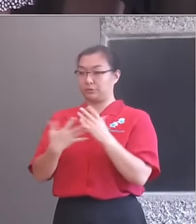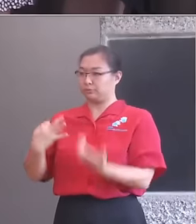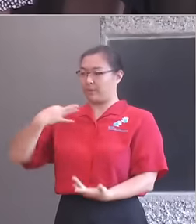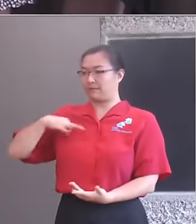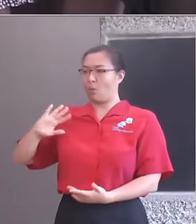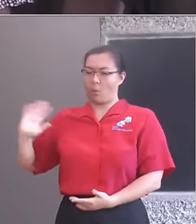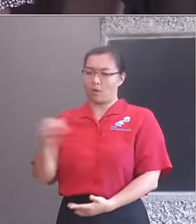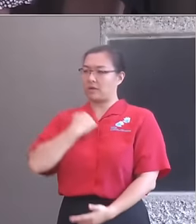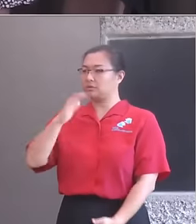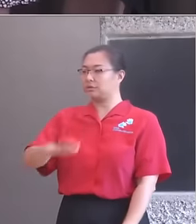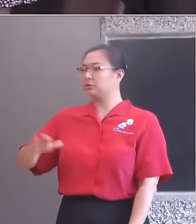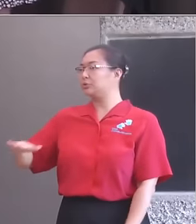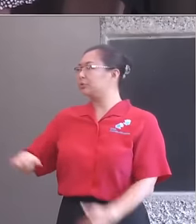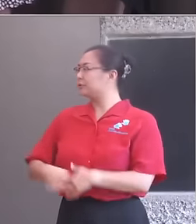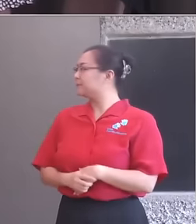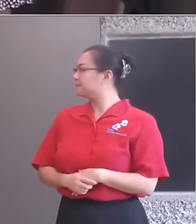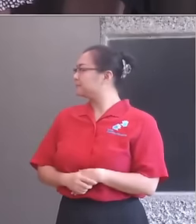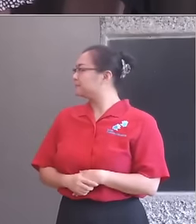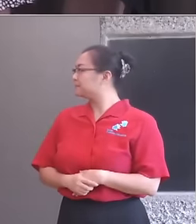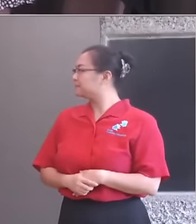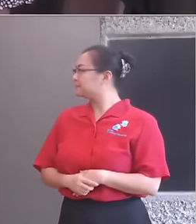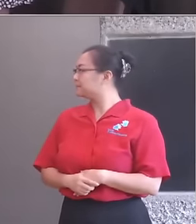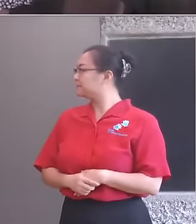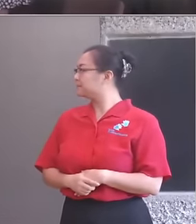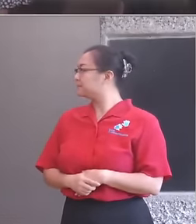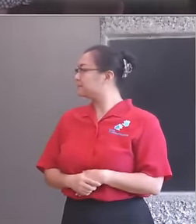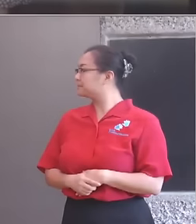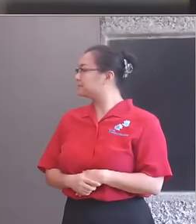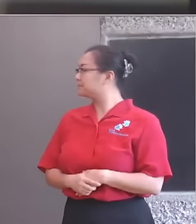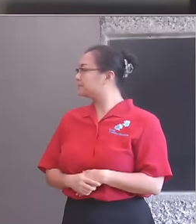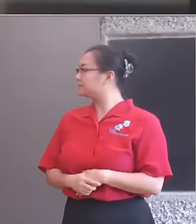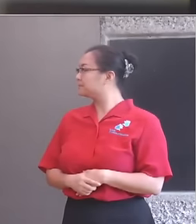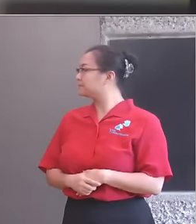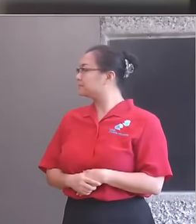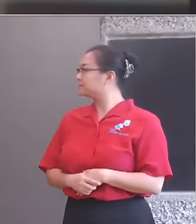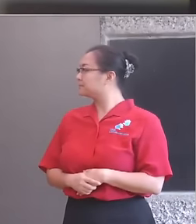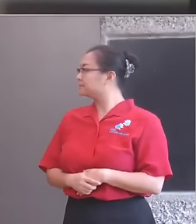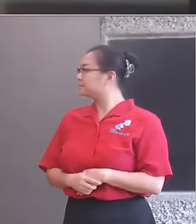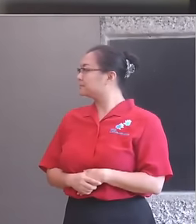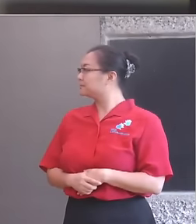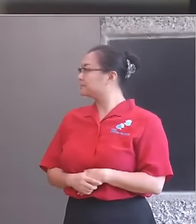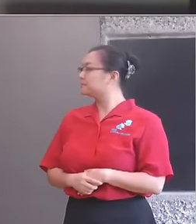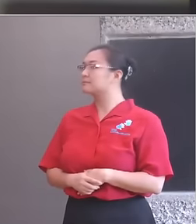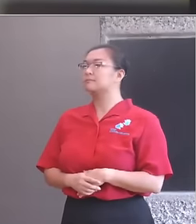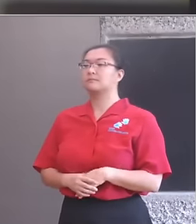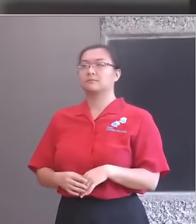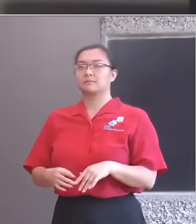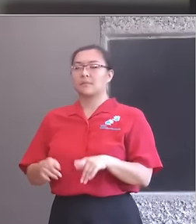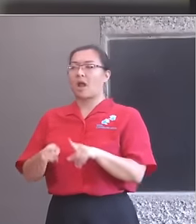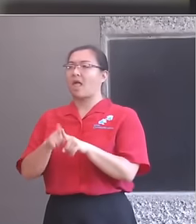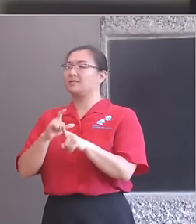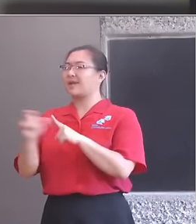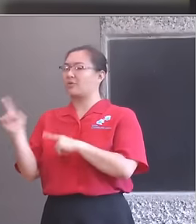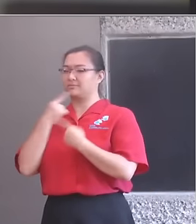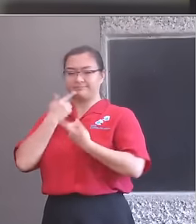people. As we've heard already this morning, the Cultural Education Challenge is a response to the disparities of